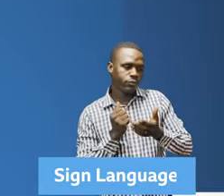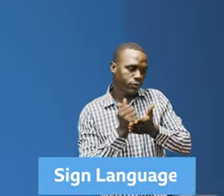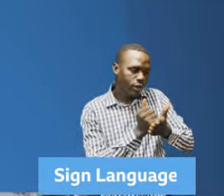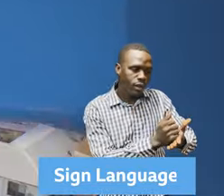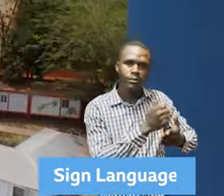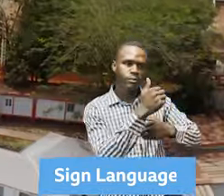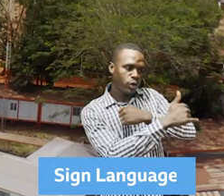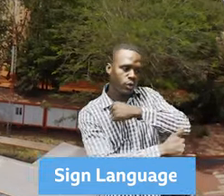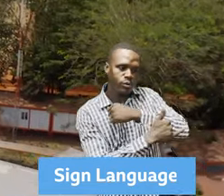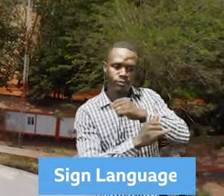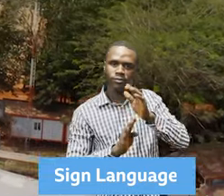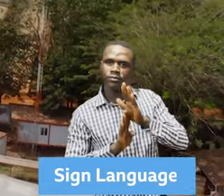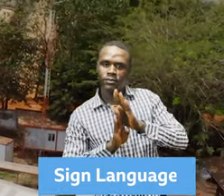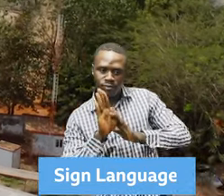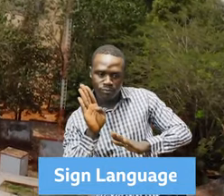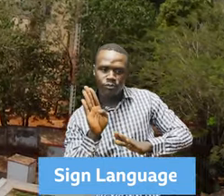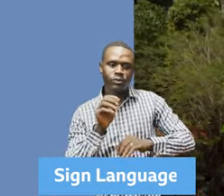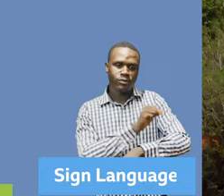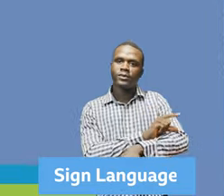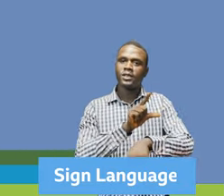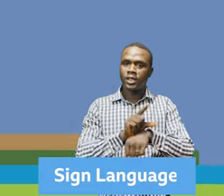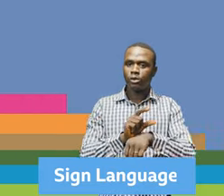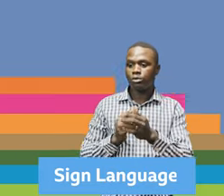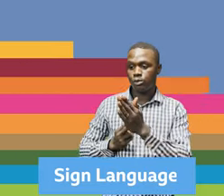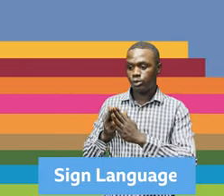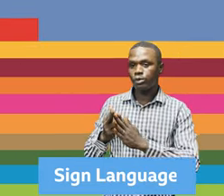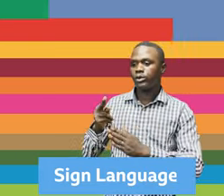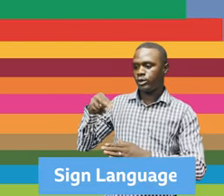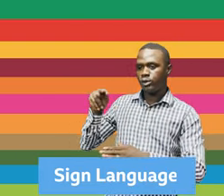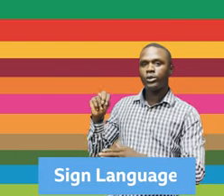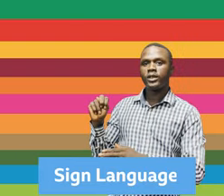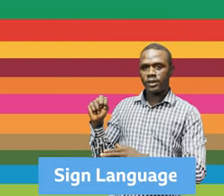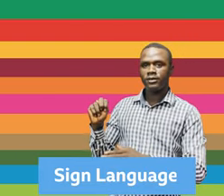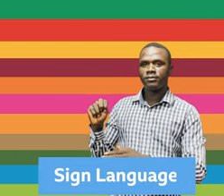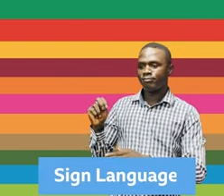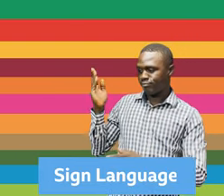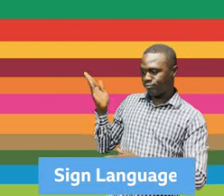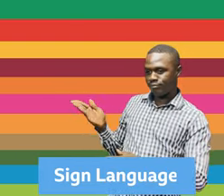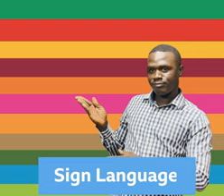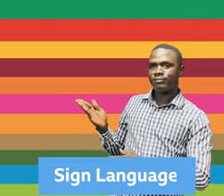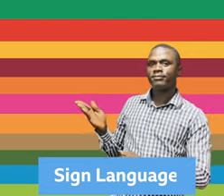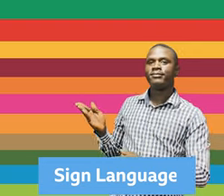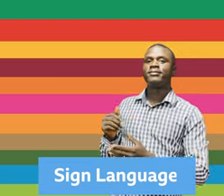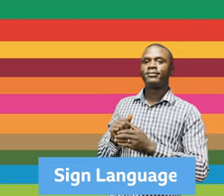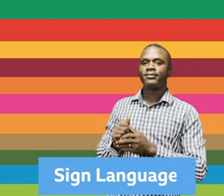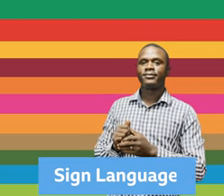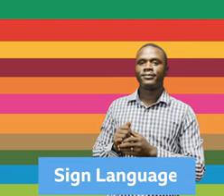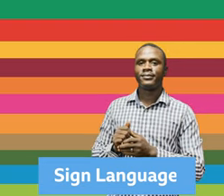is working tirelessly to actualize the country's development aspirations through the United Nations